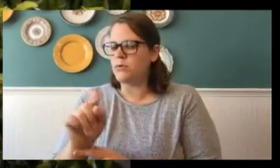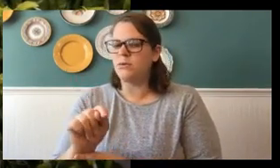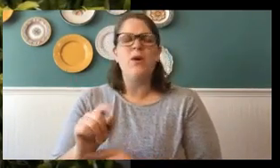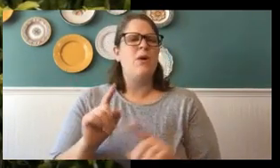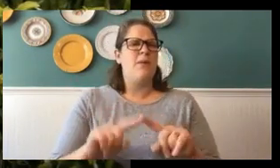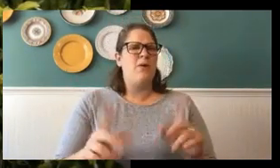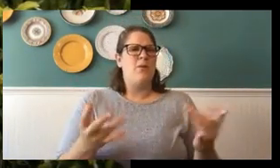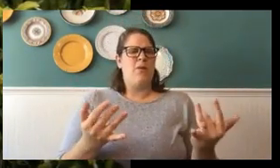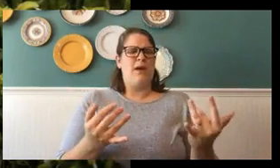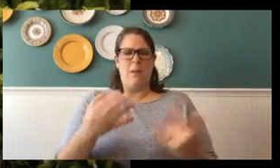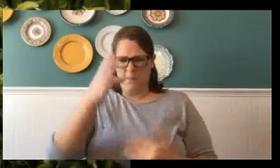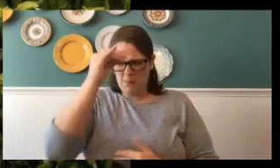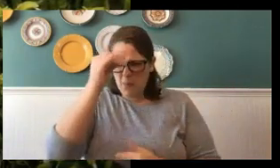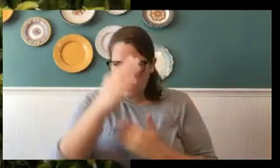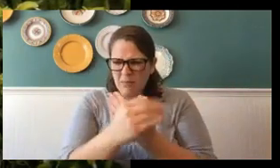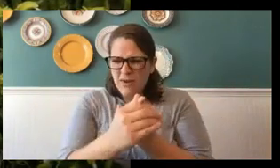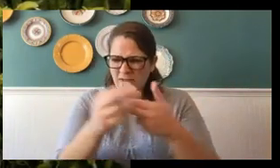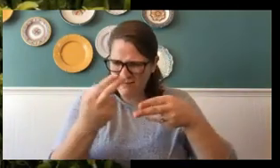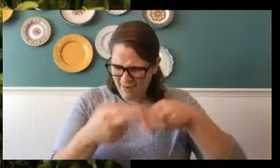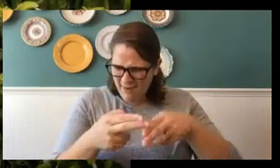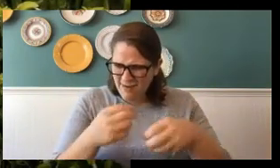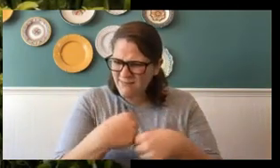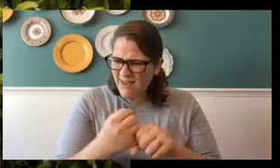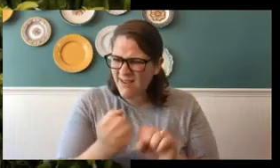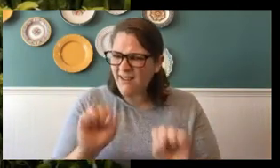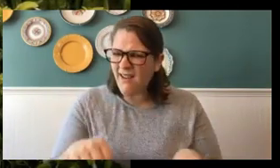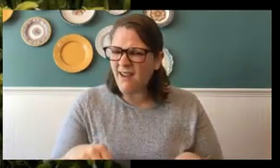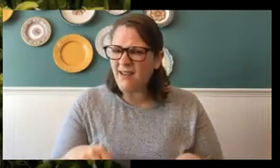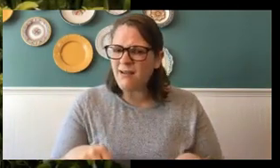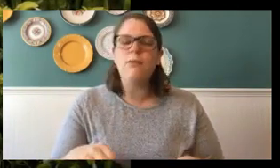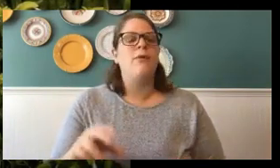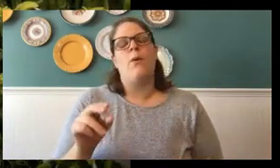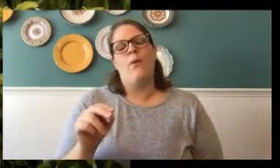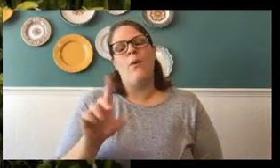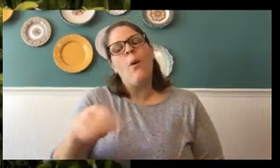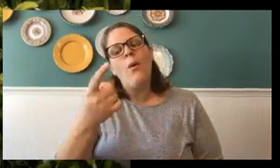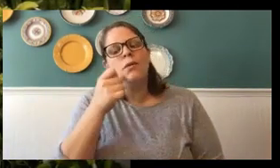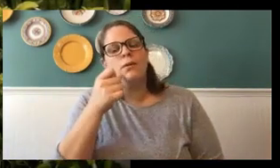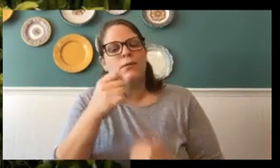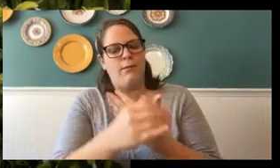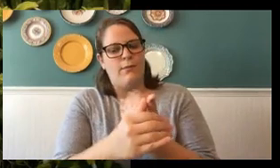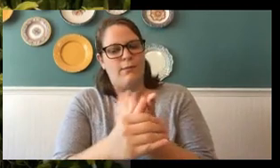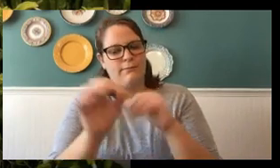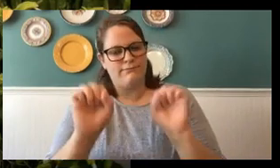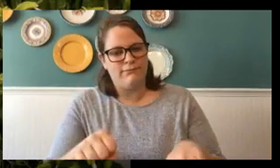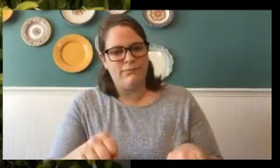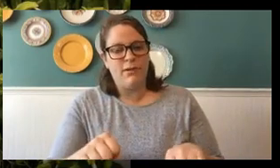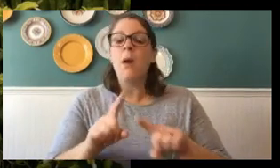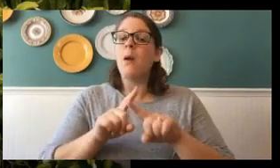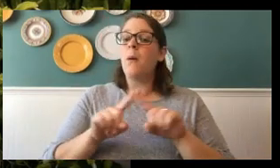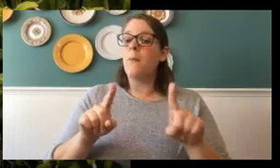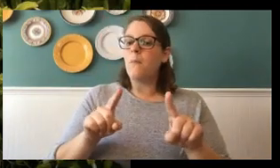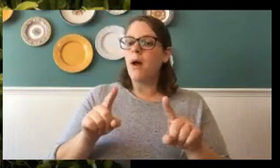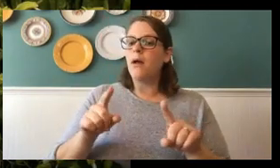No, they do not. Only girl butterflies lay eggs. But the boy butterflies are going to be flying